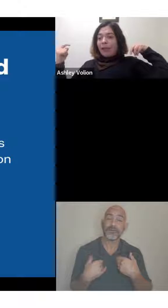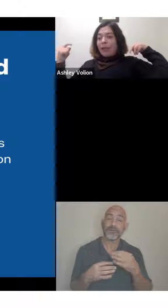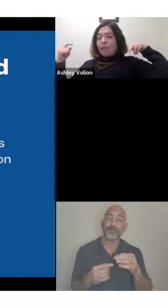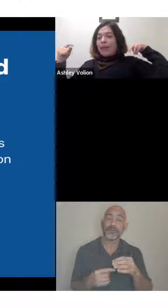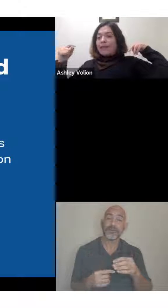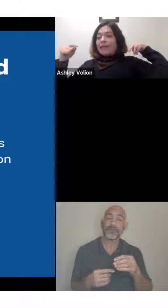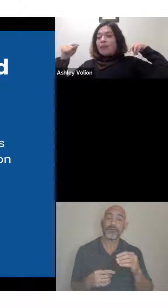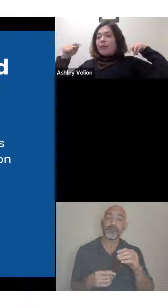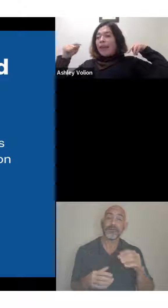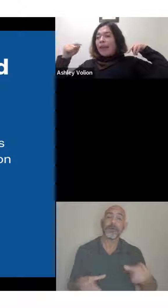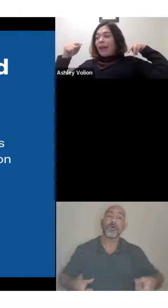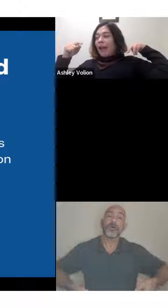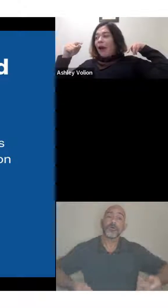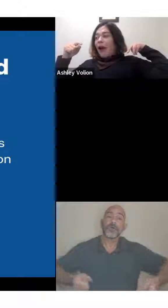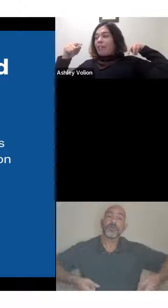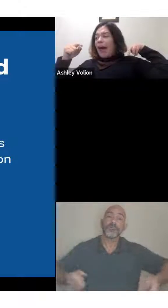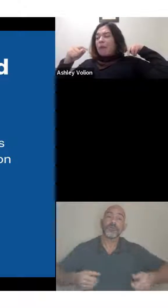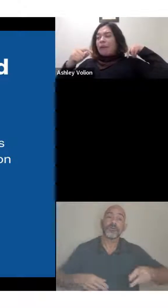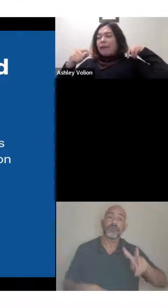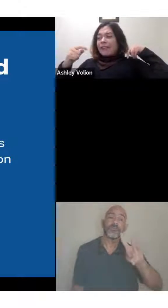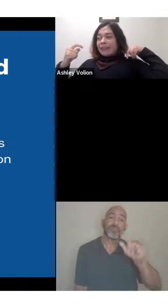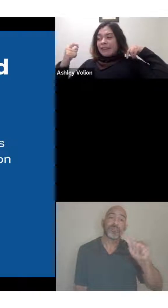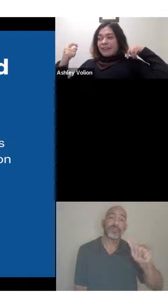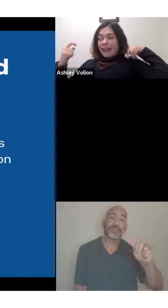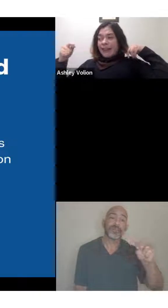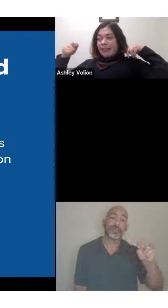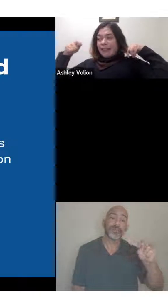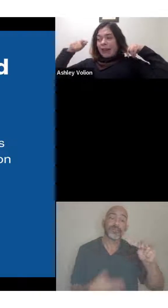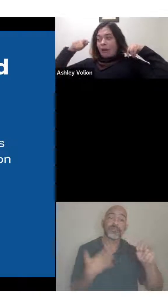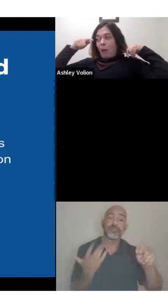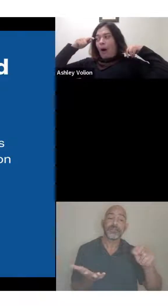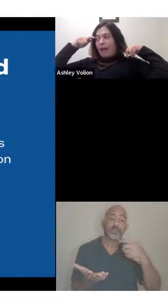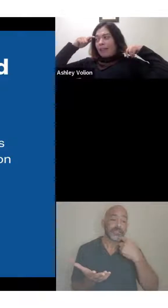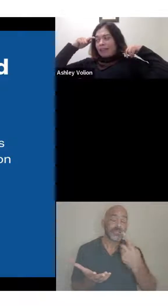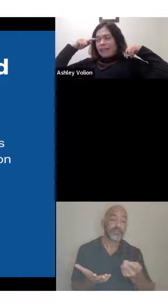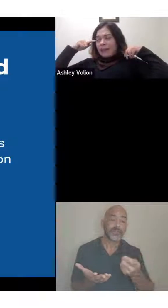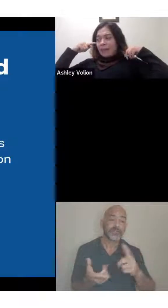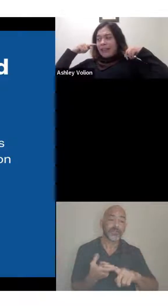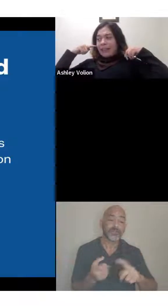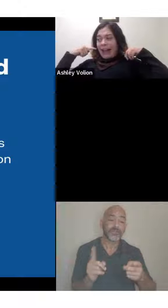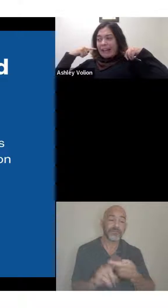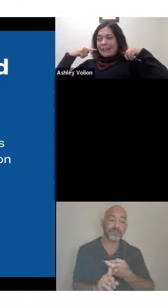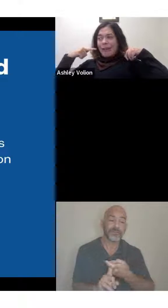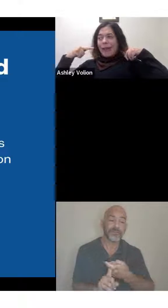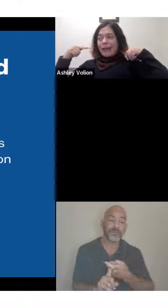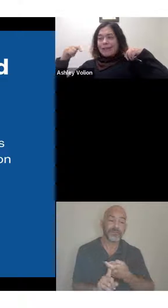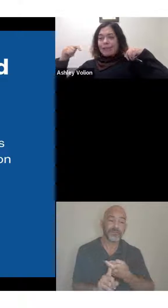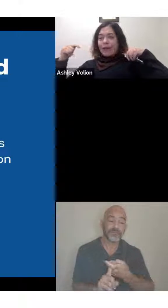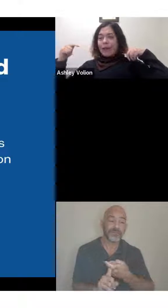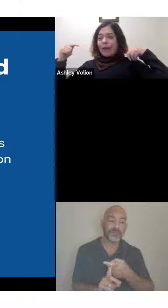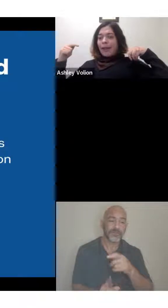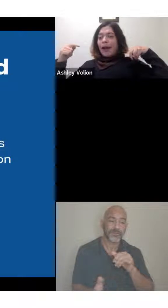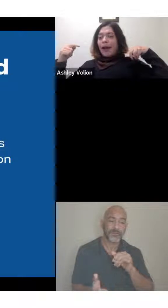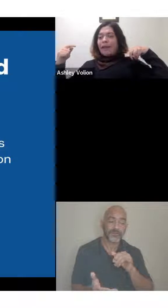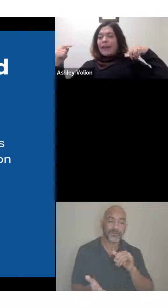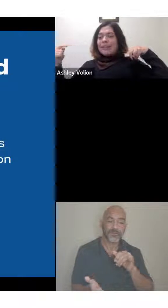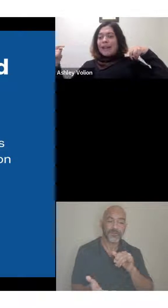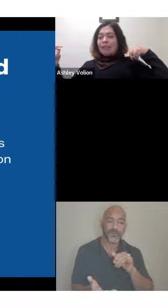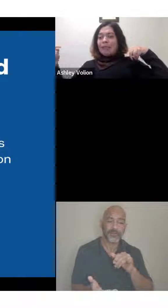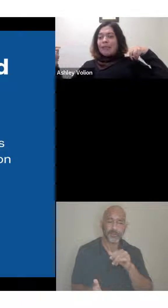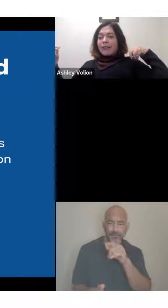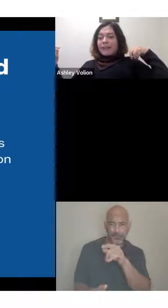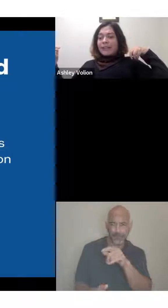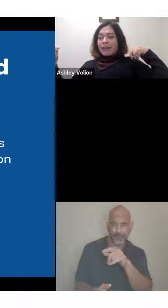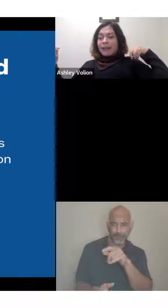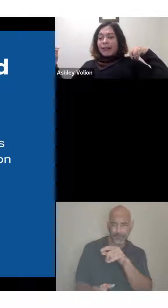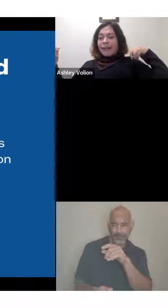with, because they'll be like, that person looks like they can walk, they shouldn't be in that space. But a lot of